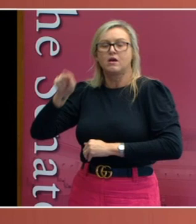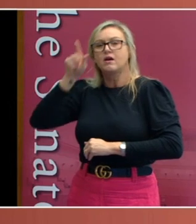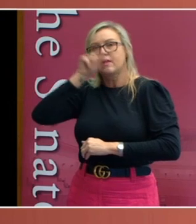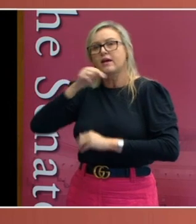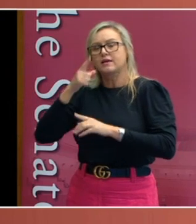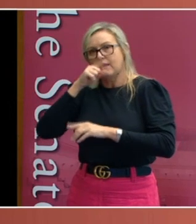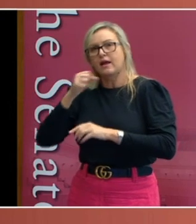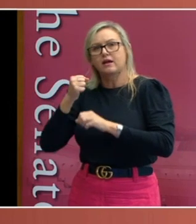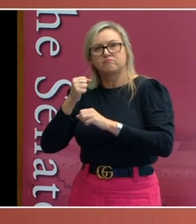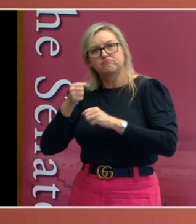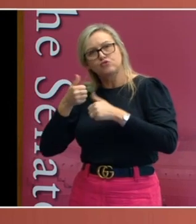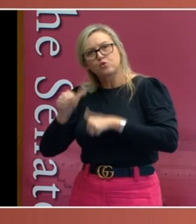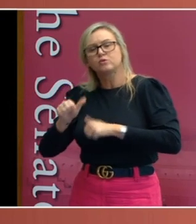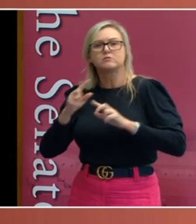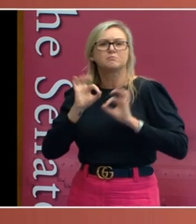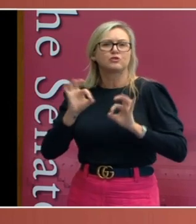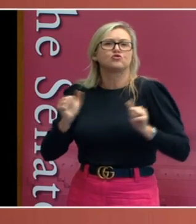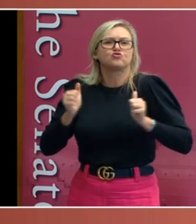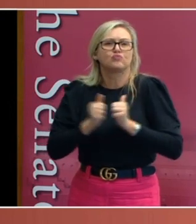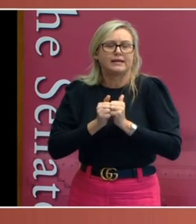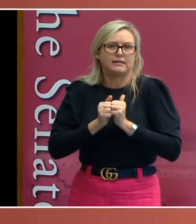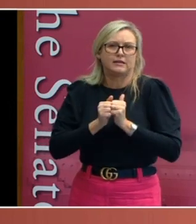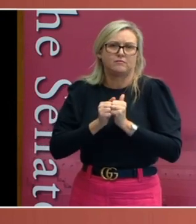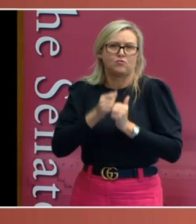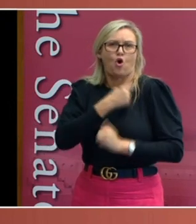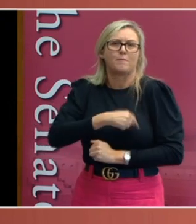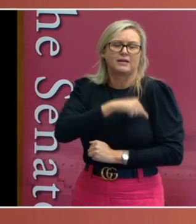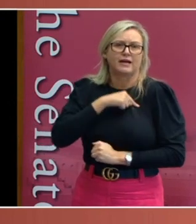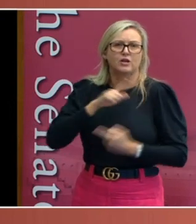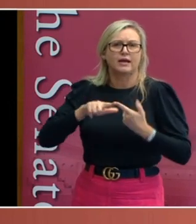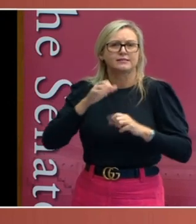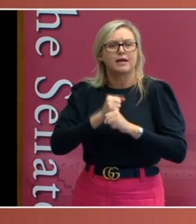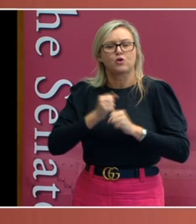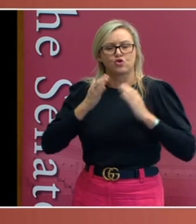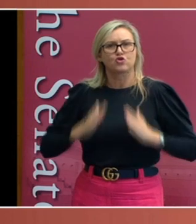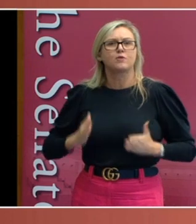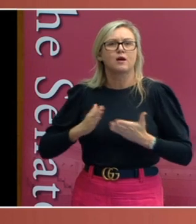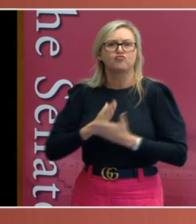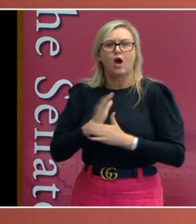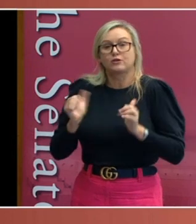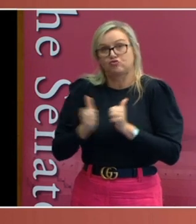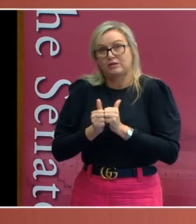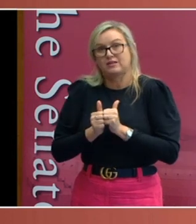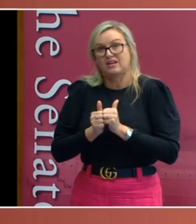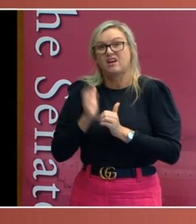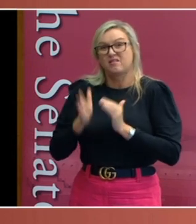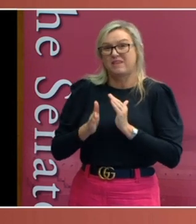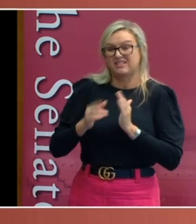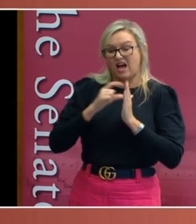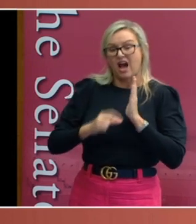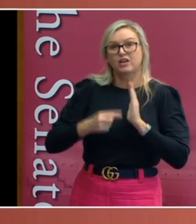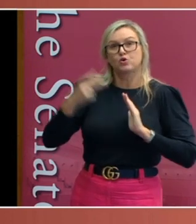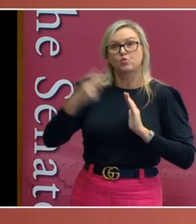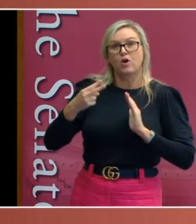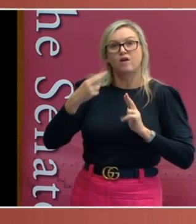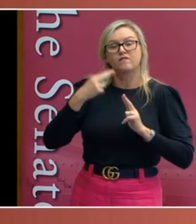obligations, including those in human rights treaties, such as the right to movement, which you find in Article 12 of